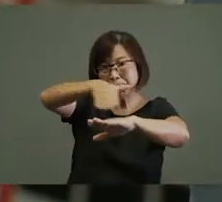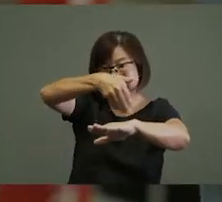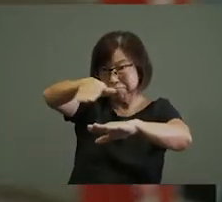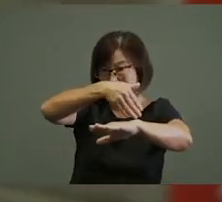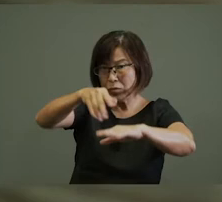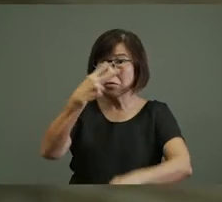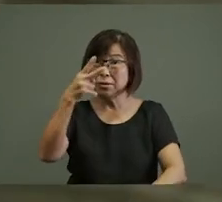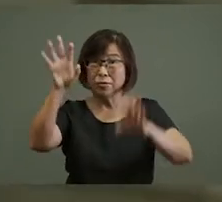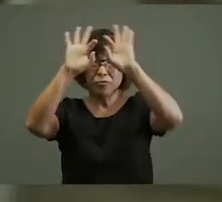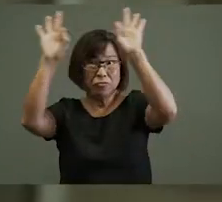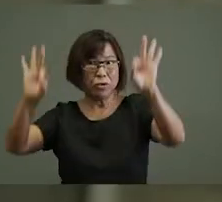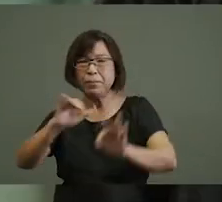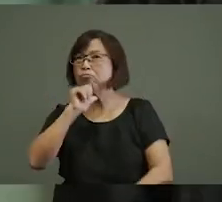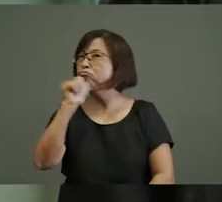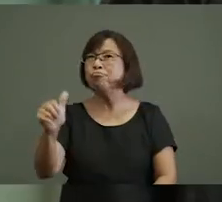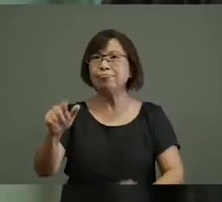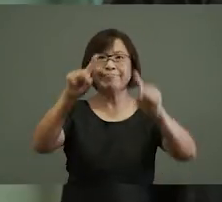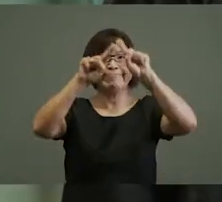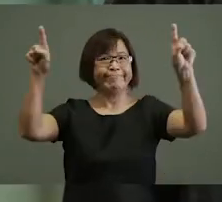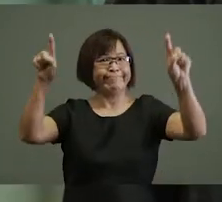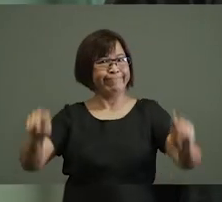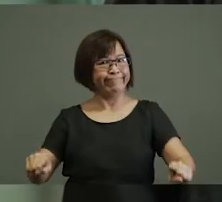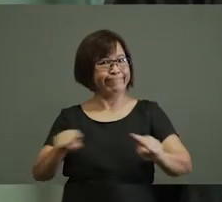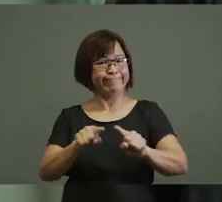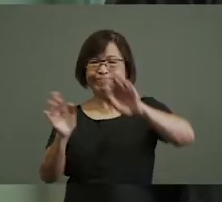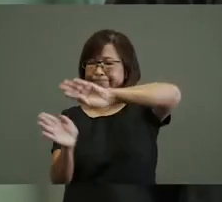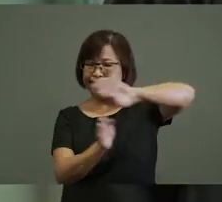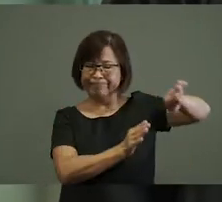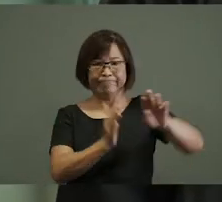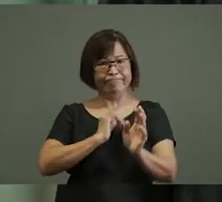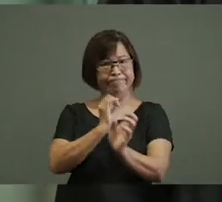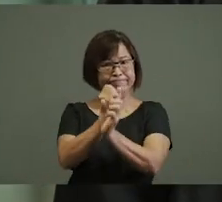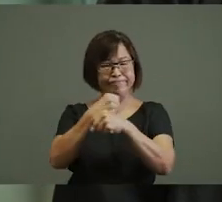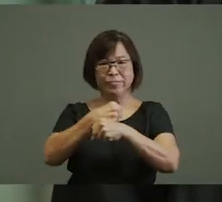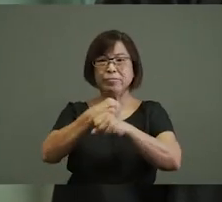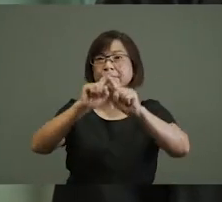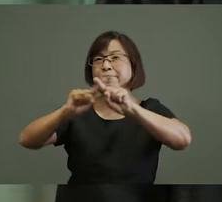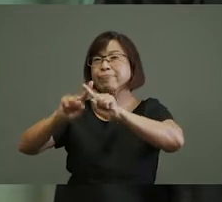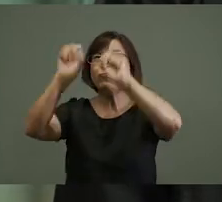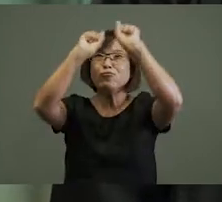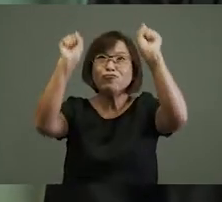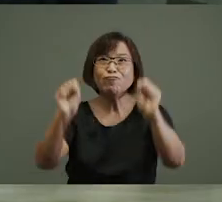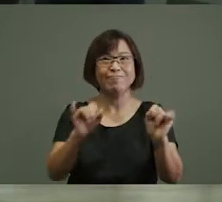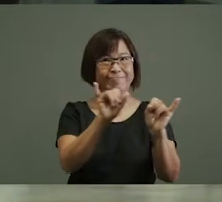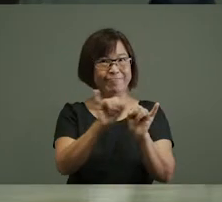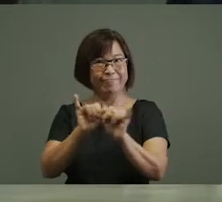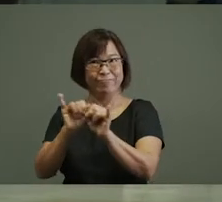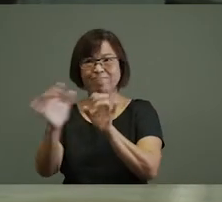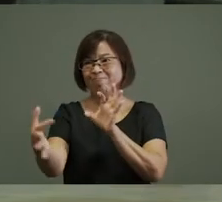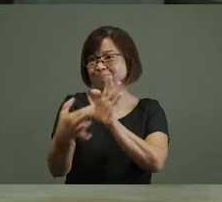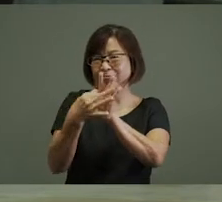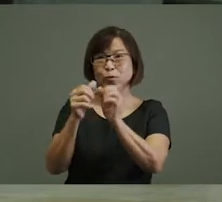the frames, but they are made in slightly different configuration and shapes to engage with the